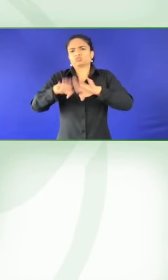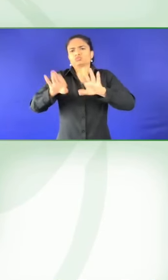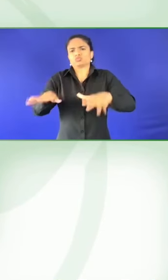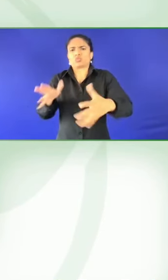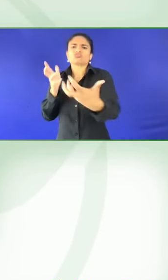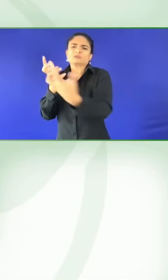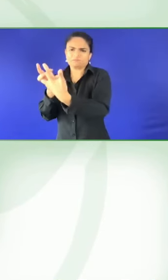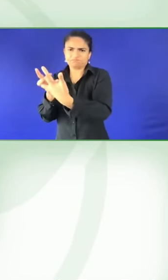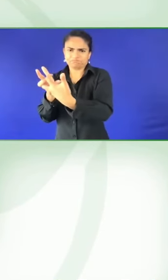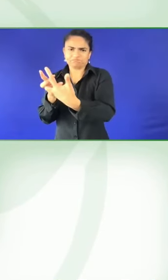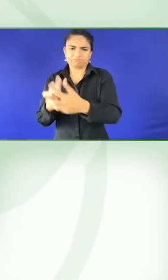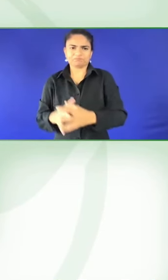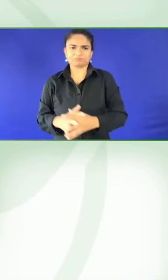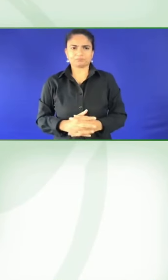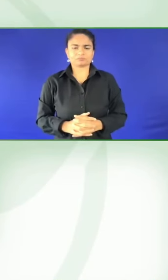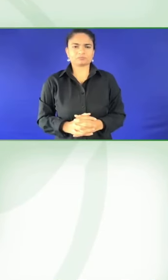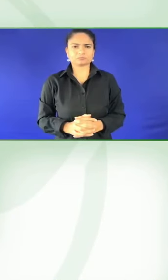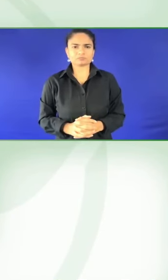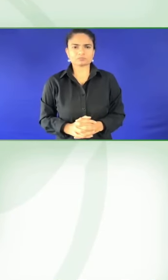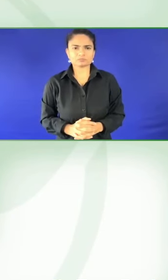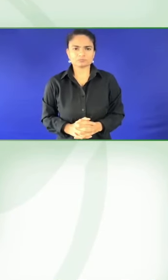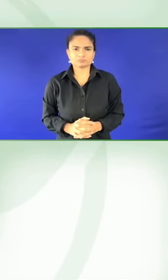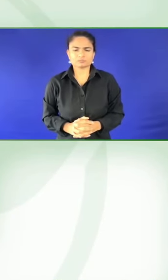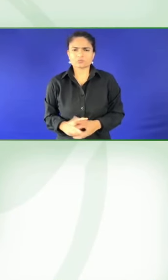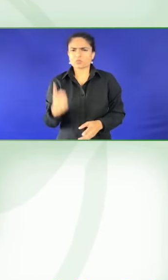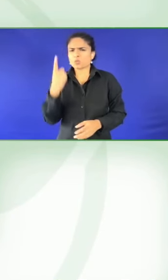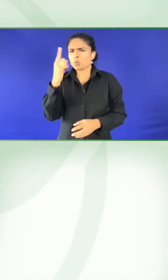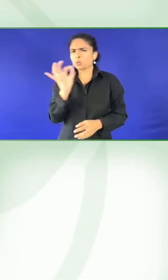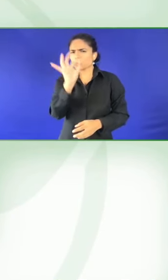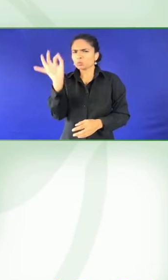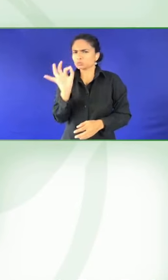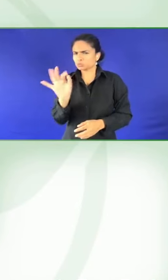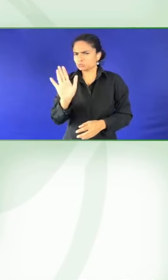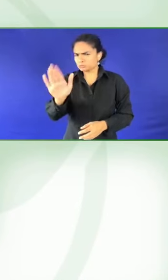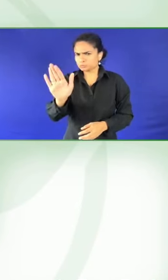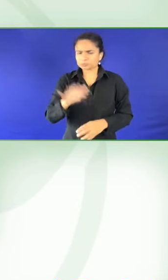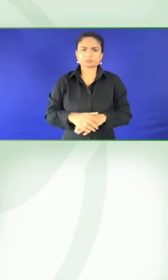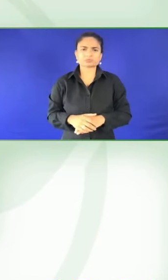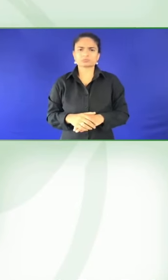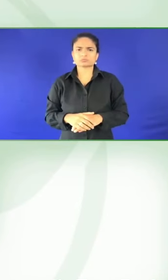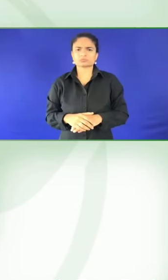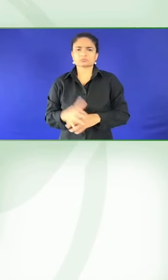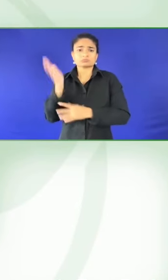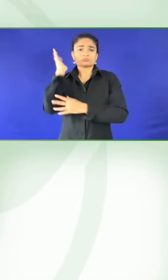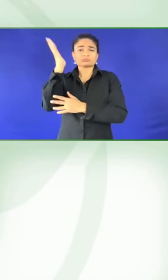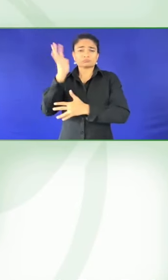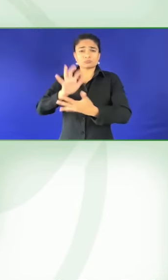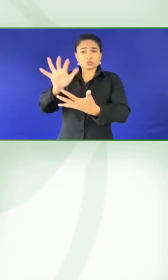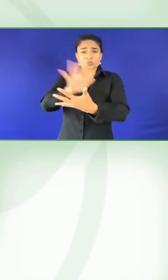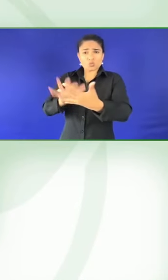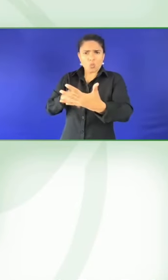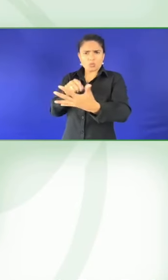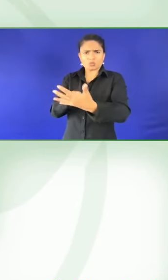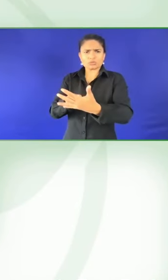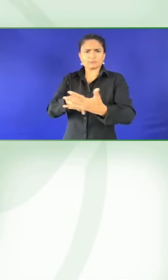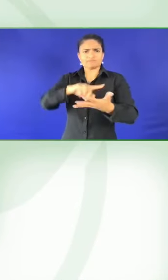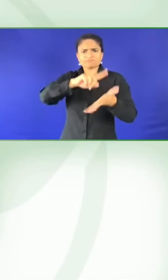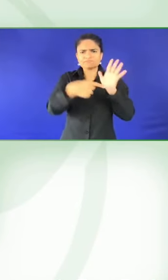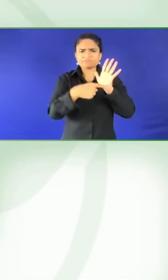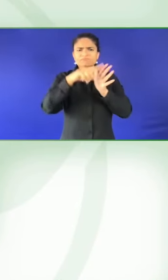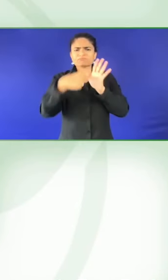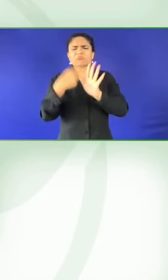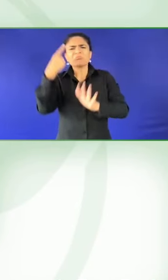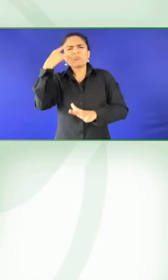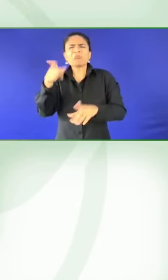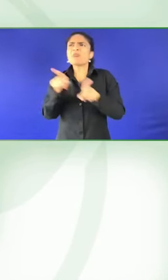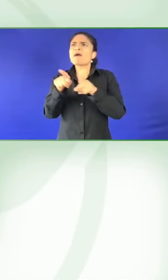we know that that's coming through a particular set of biases, a particular lens of society. Obviously,